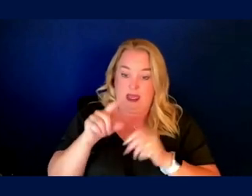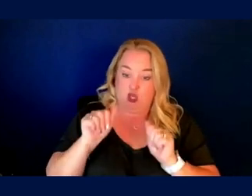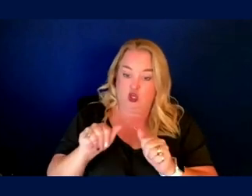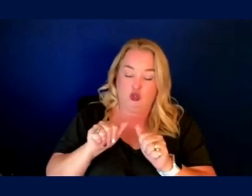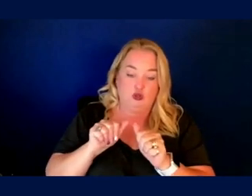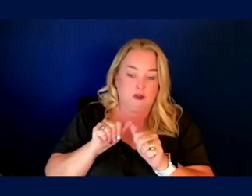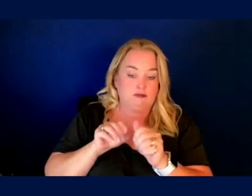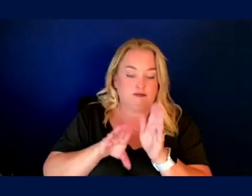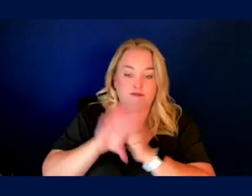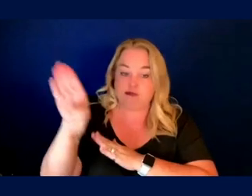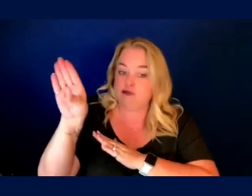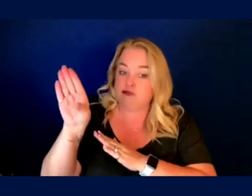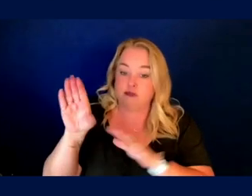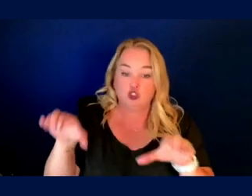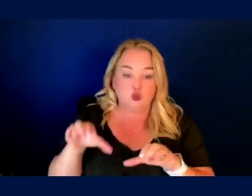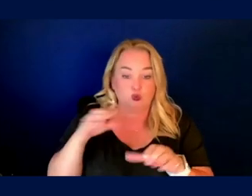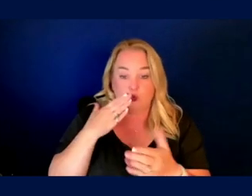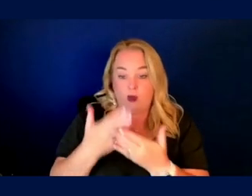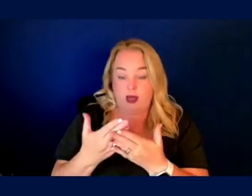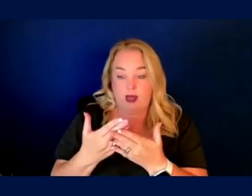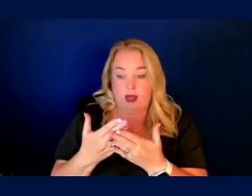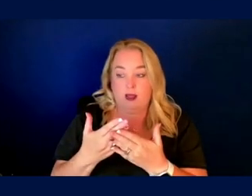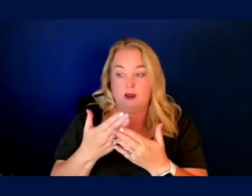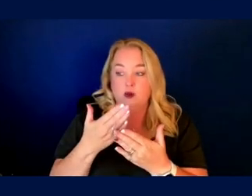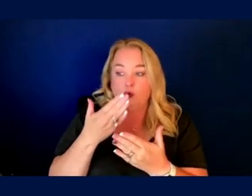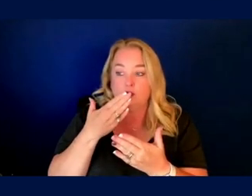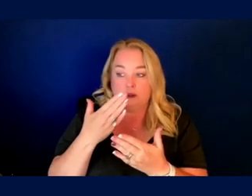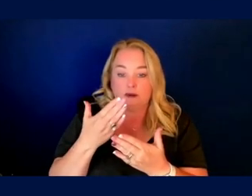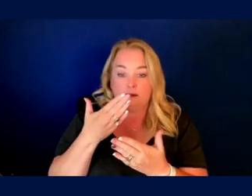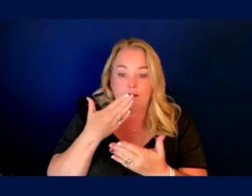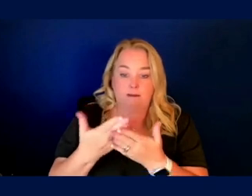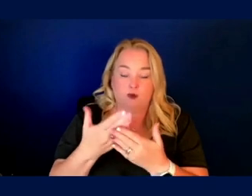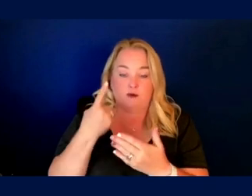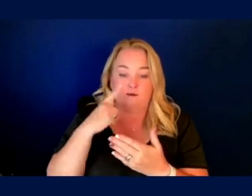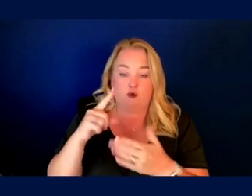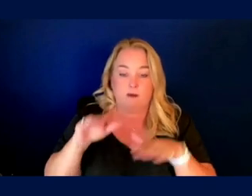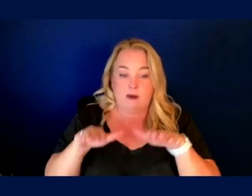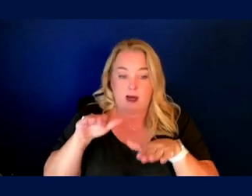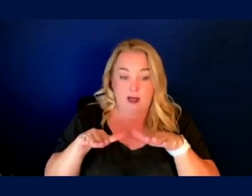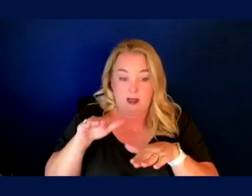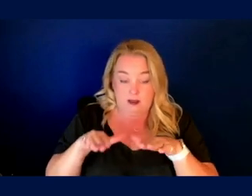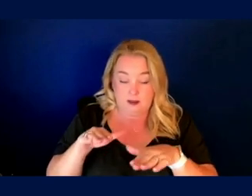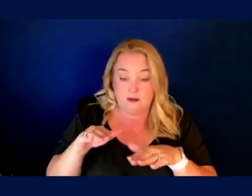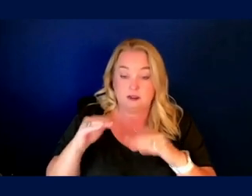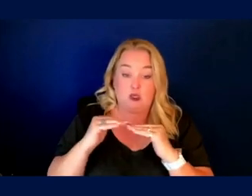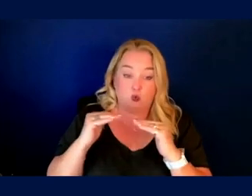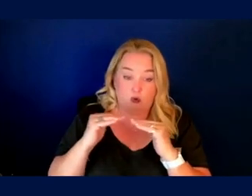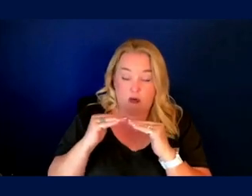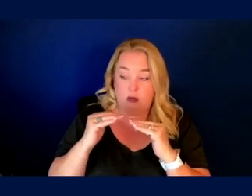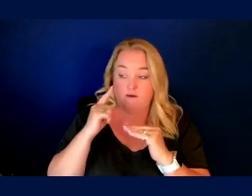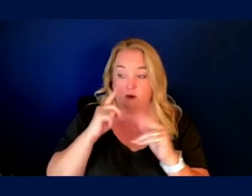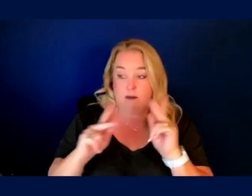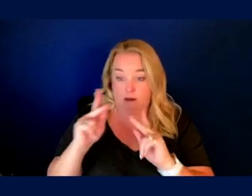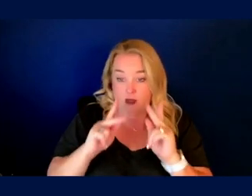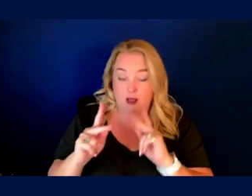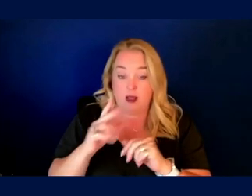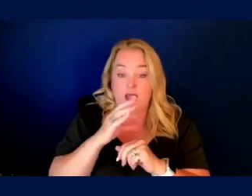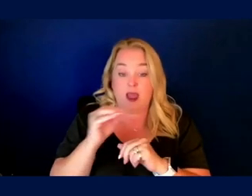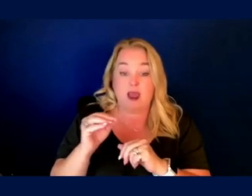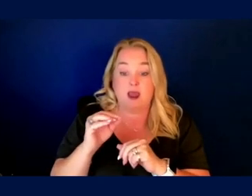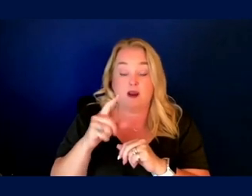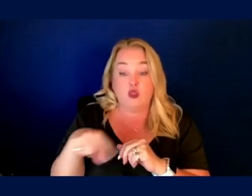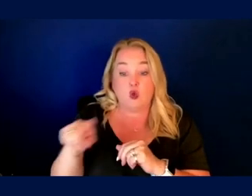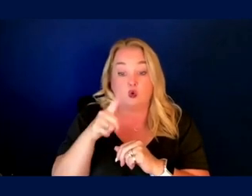-disabled. It was a great equalizer. One wonders if people who have a different relationship to three-dimensional space,